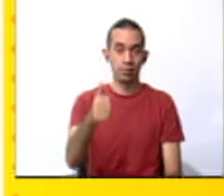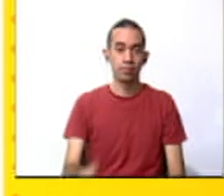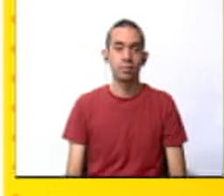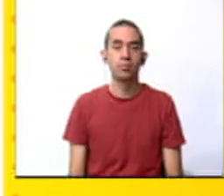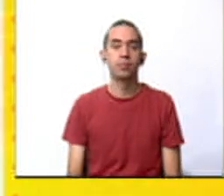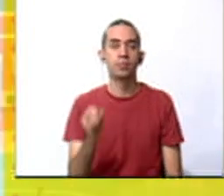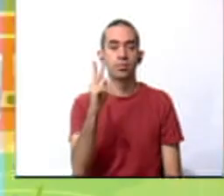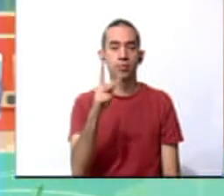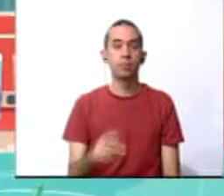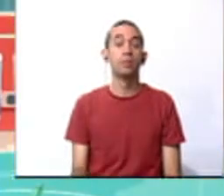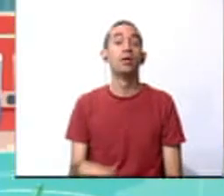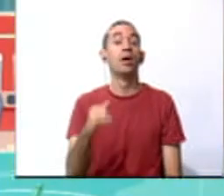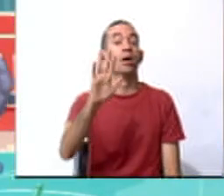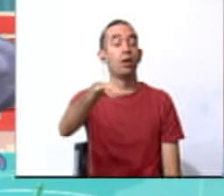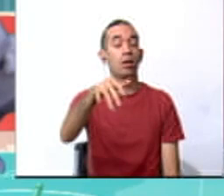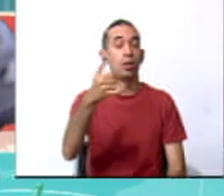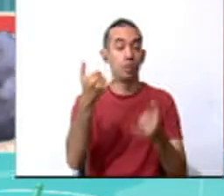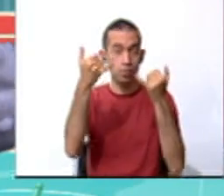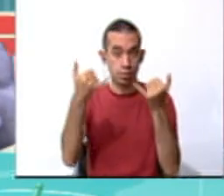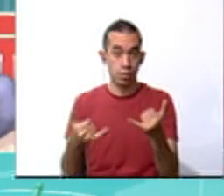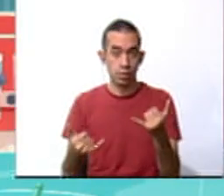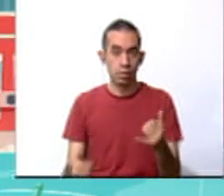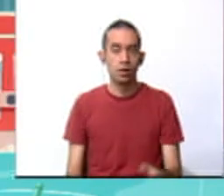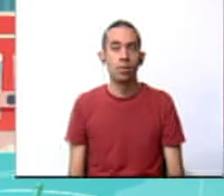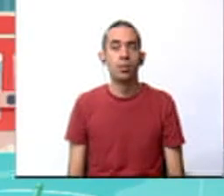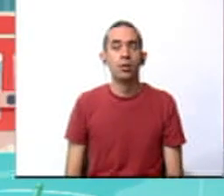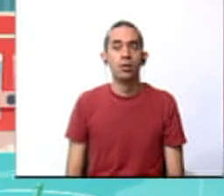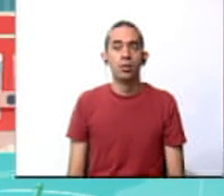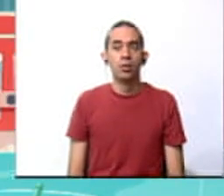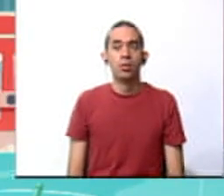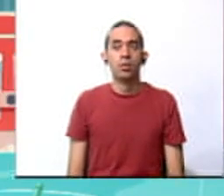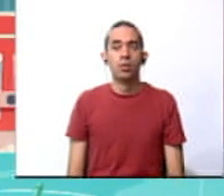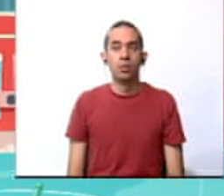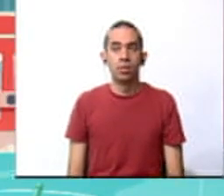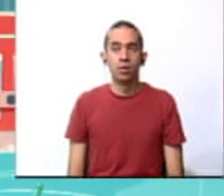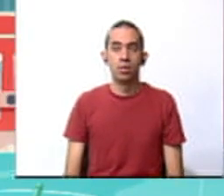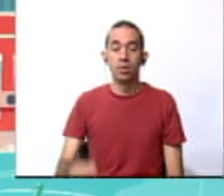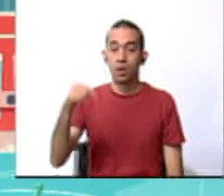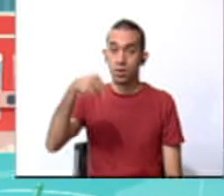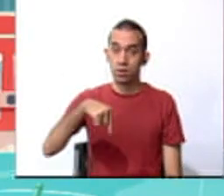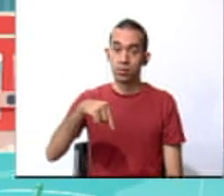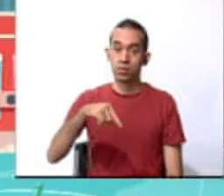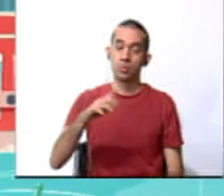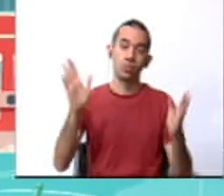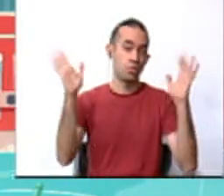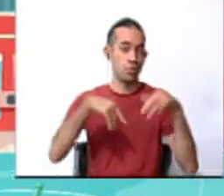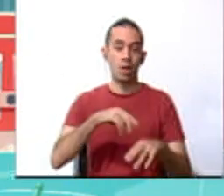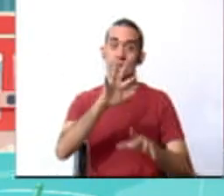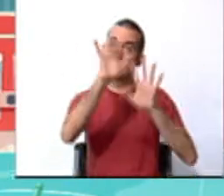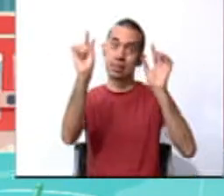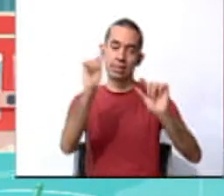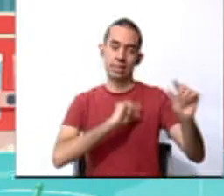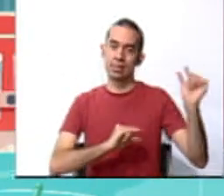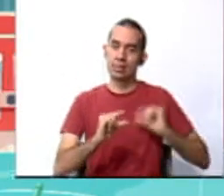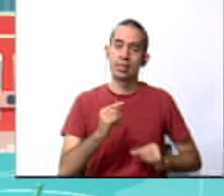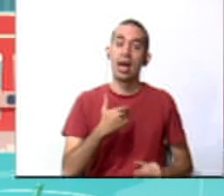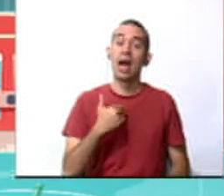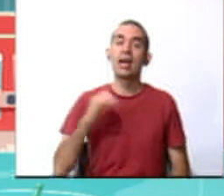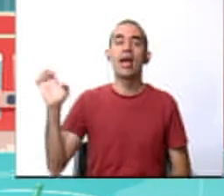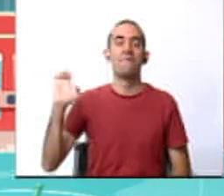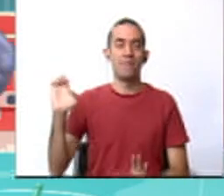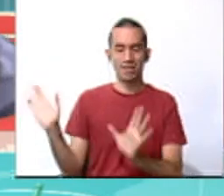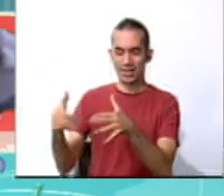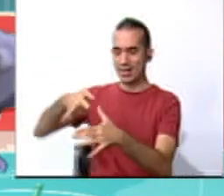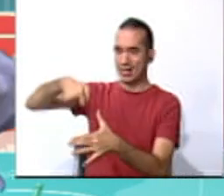Okay. Now, what about, and today we don't have stars. Today we have emergency kits.